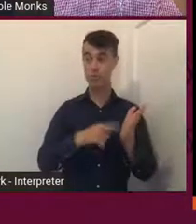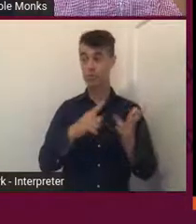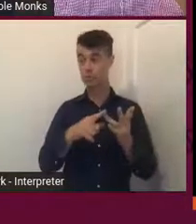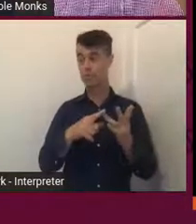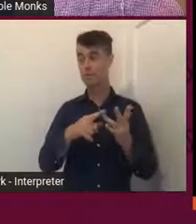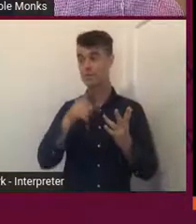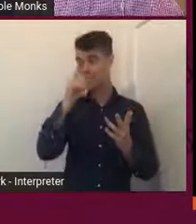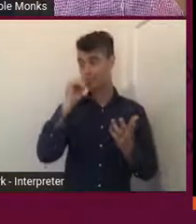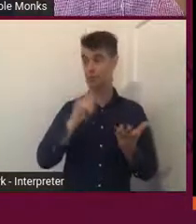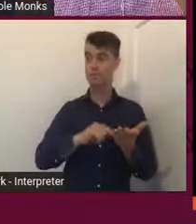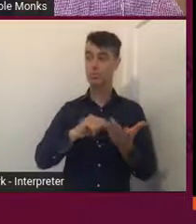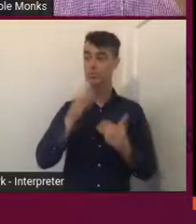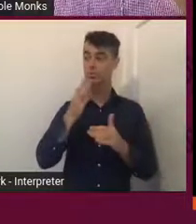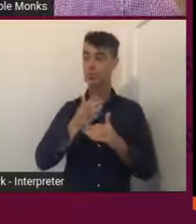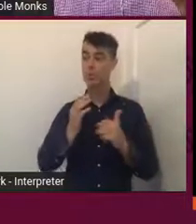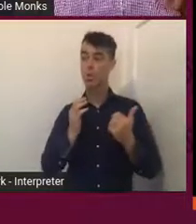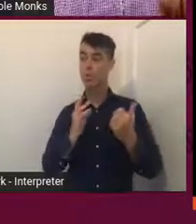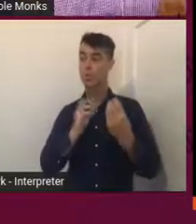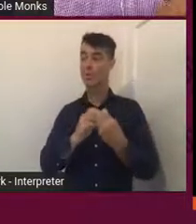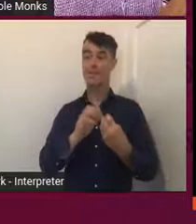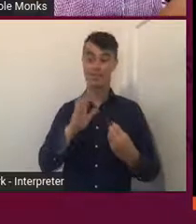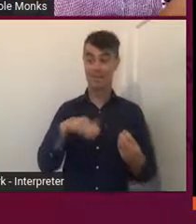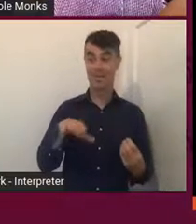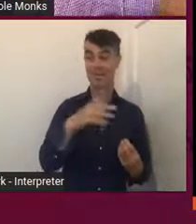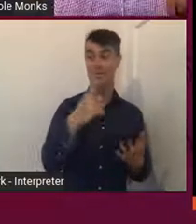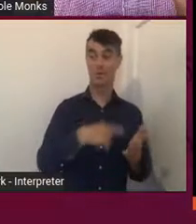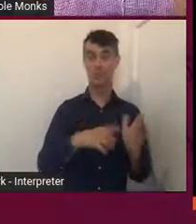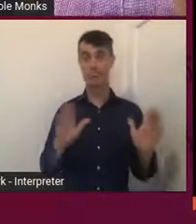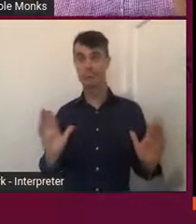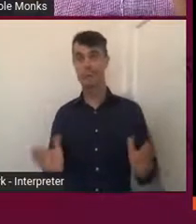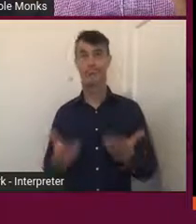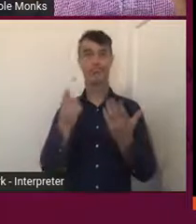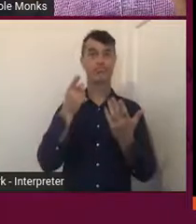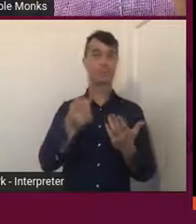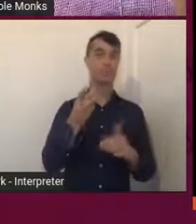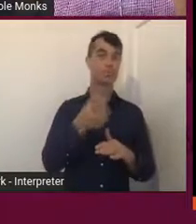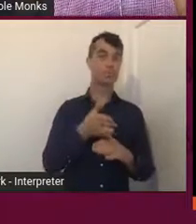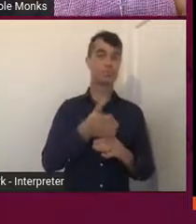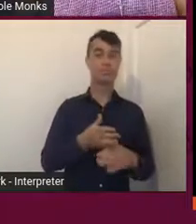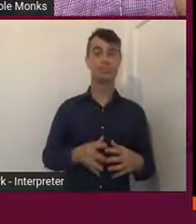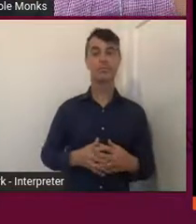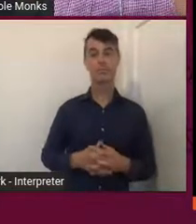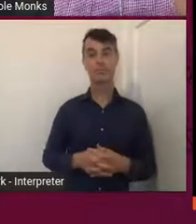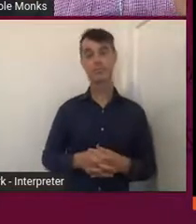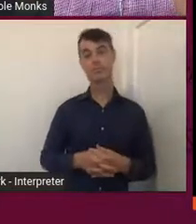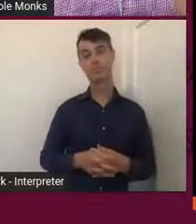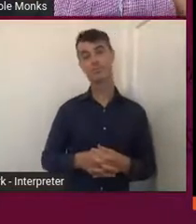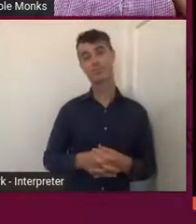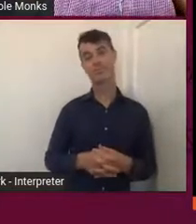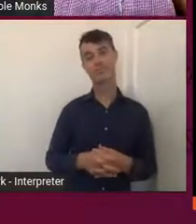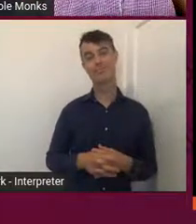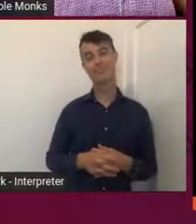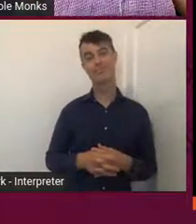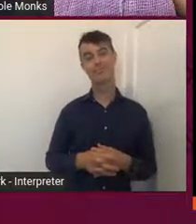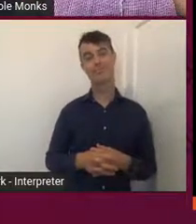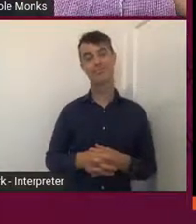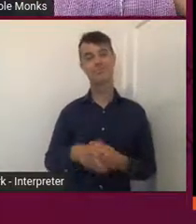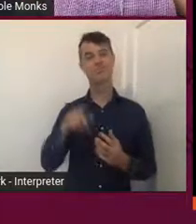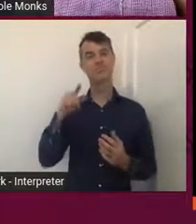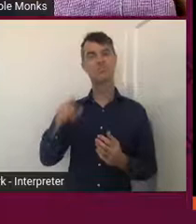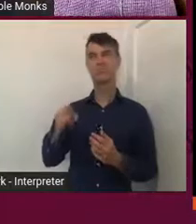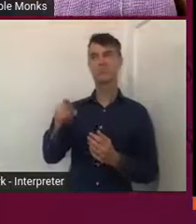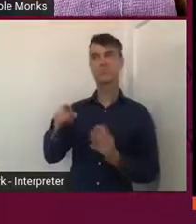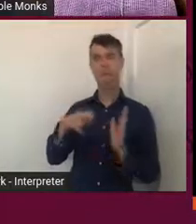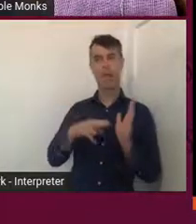to work with everyone to bring that work to life. It's really incredible and really